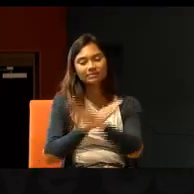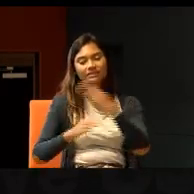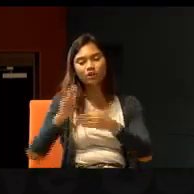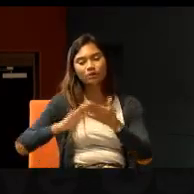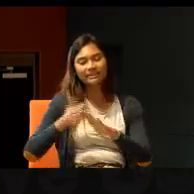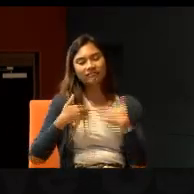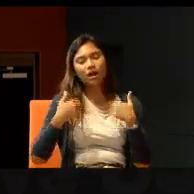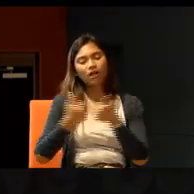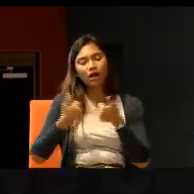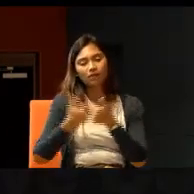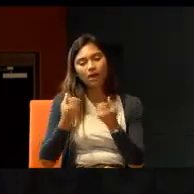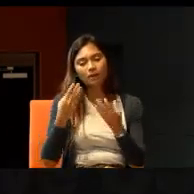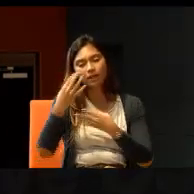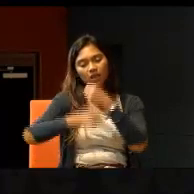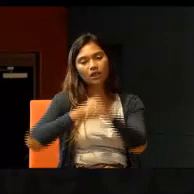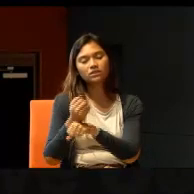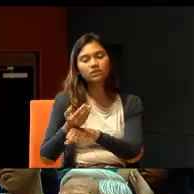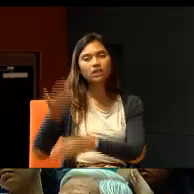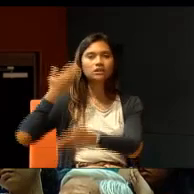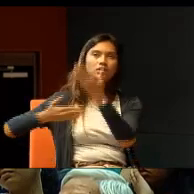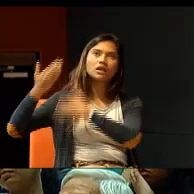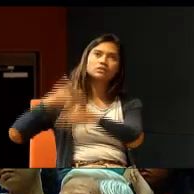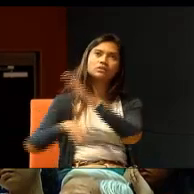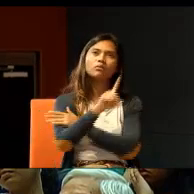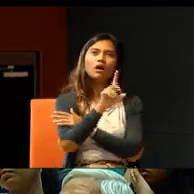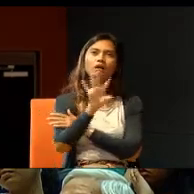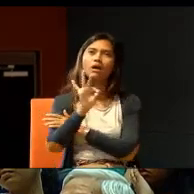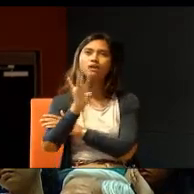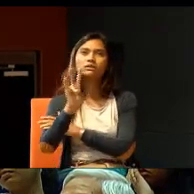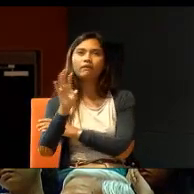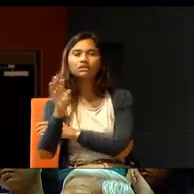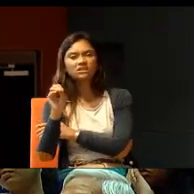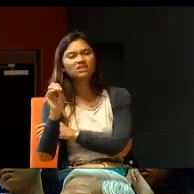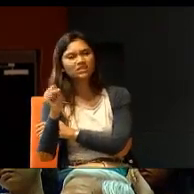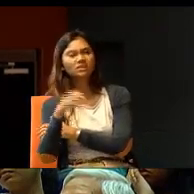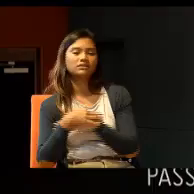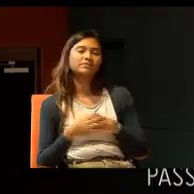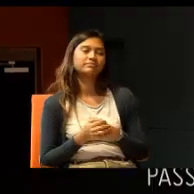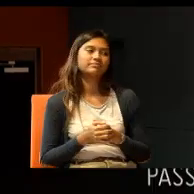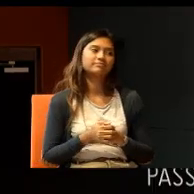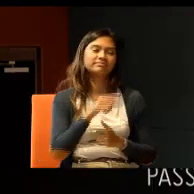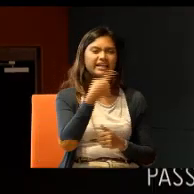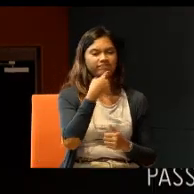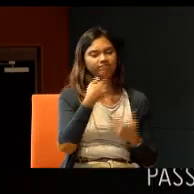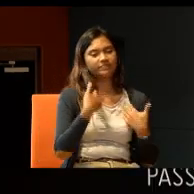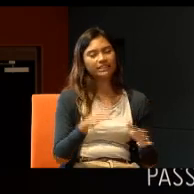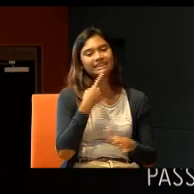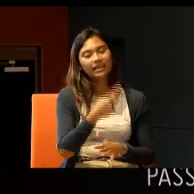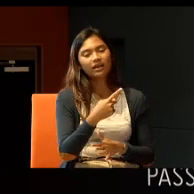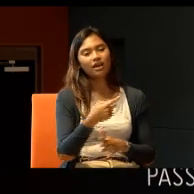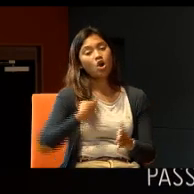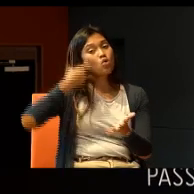old issue. I think, from the 1970s, or 80s, they have been saying, let's recognise special schools, as,